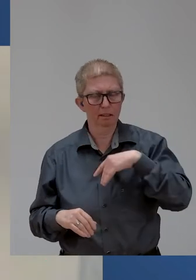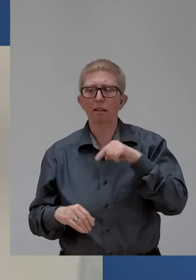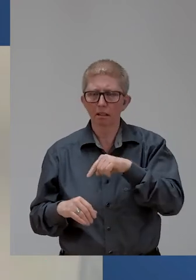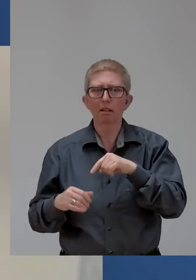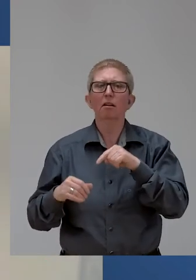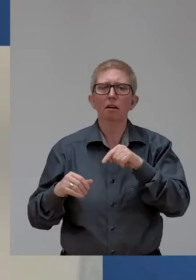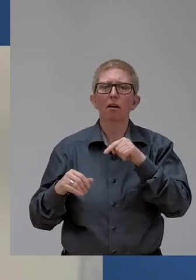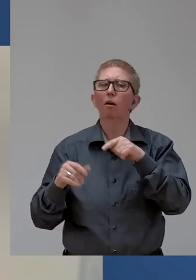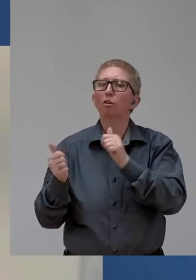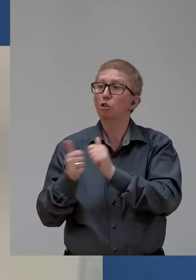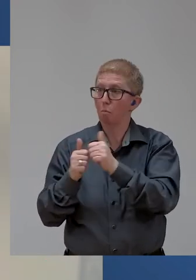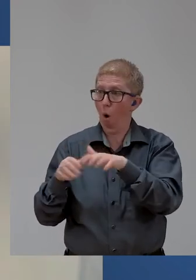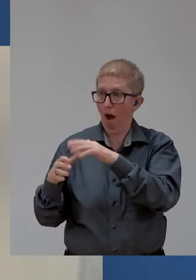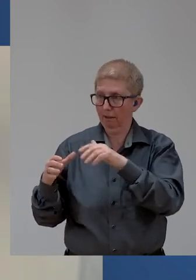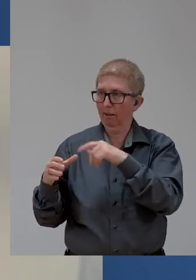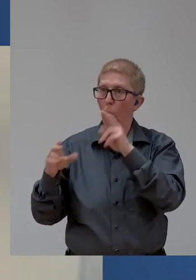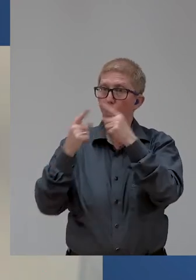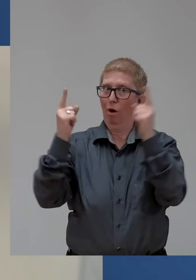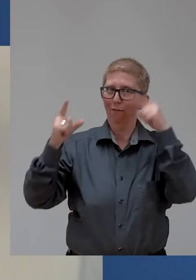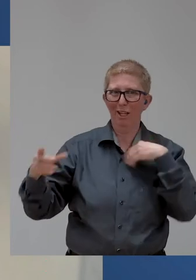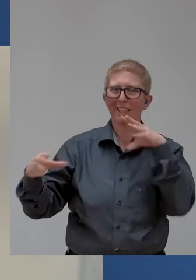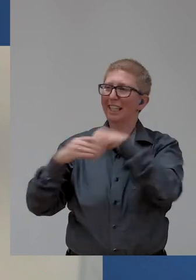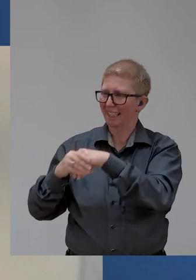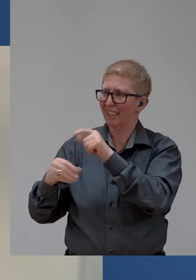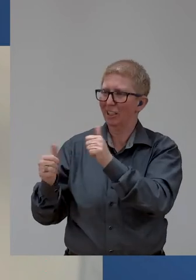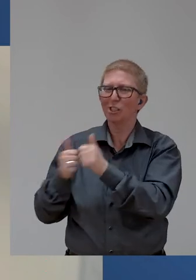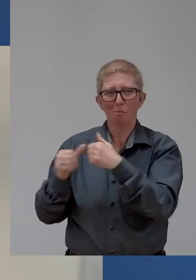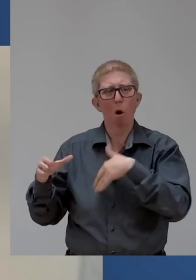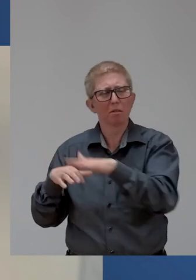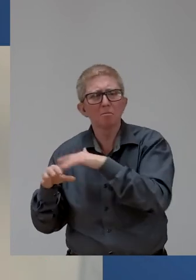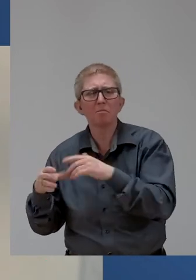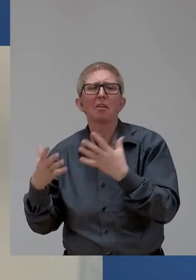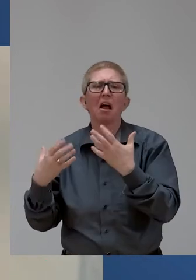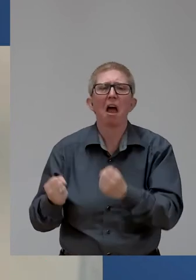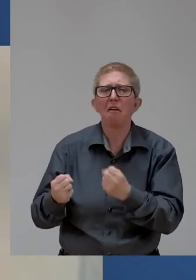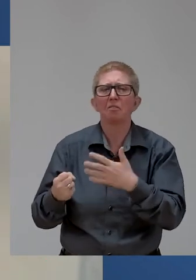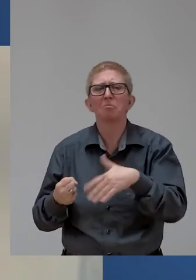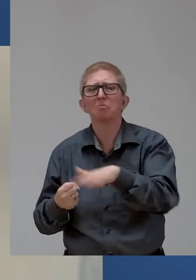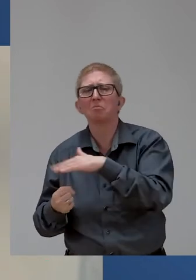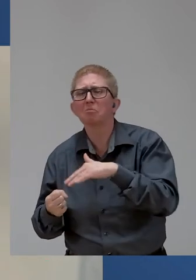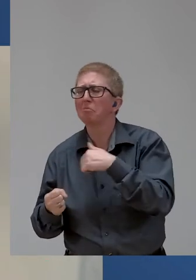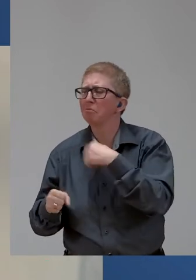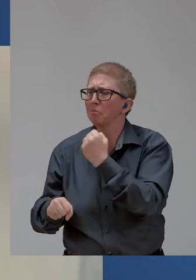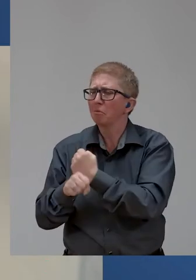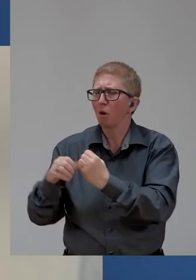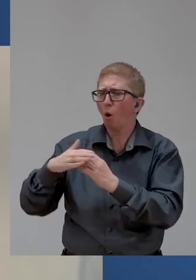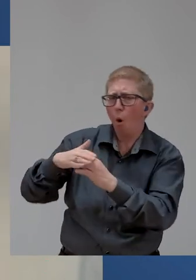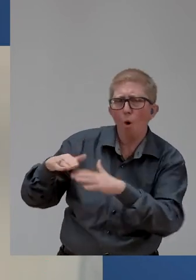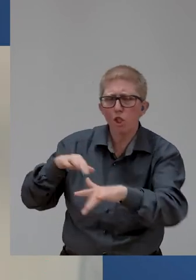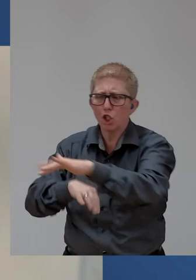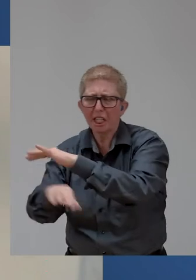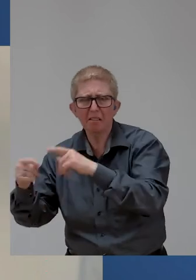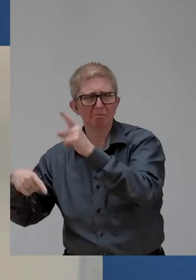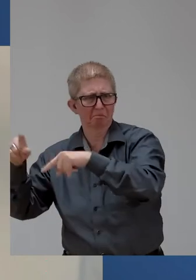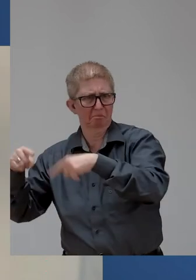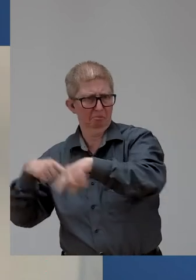the most accessible schools. Many stayed in the coaching field because it was what most persons with disabilities before them did. Years later,